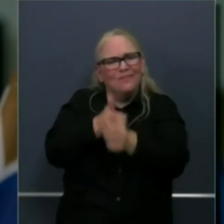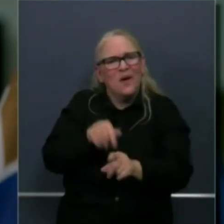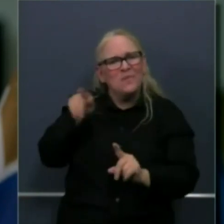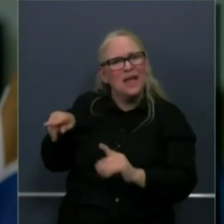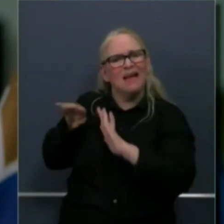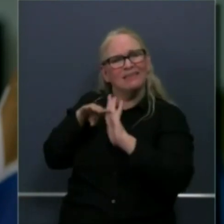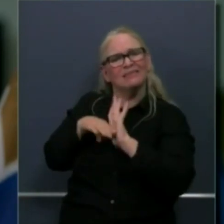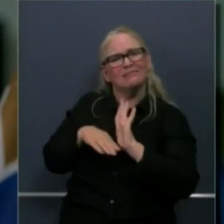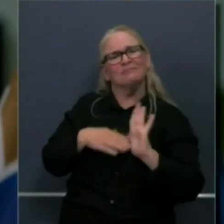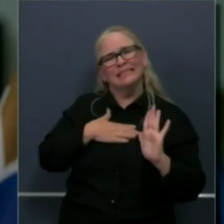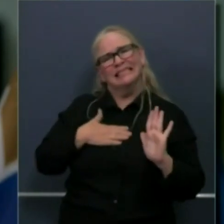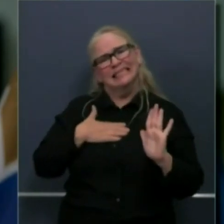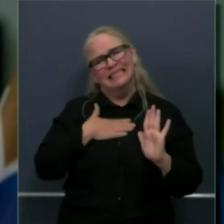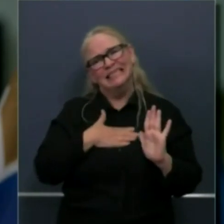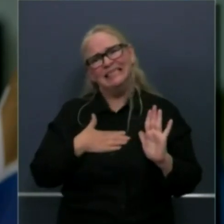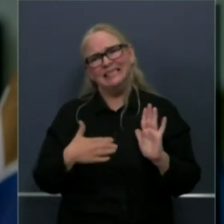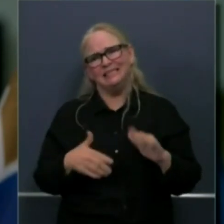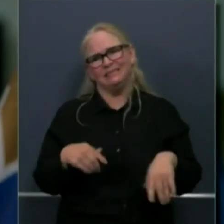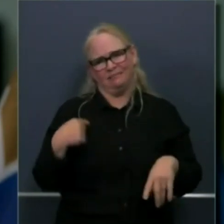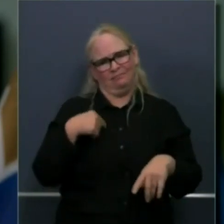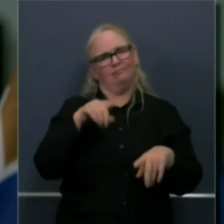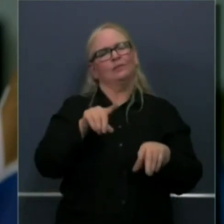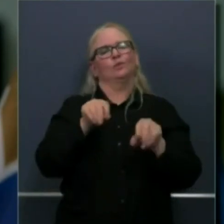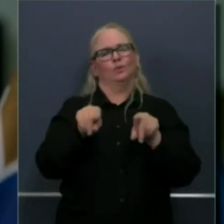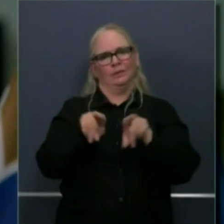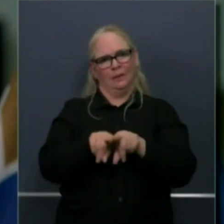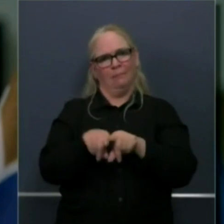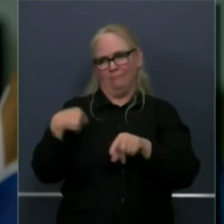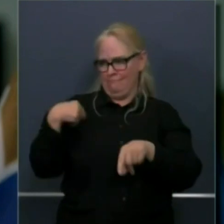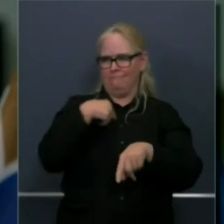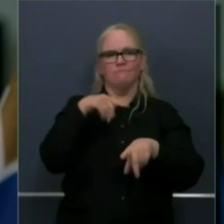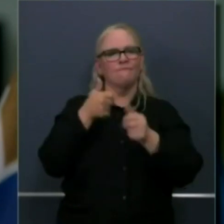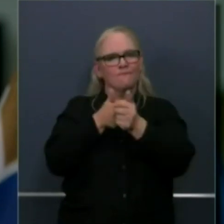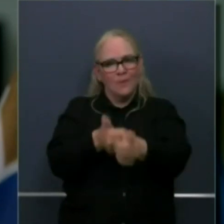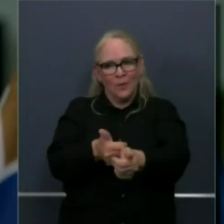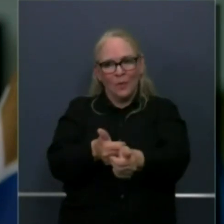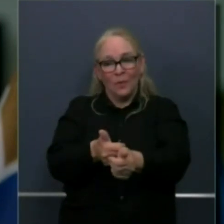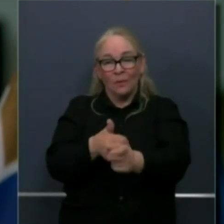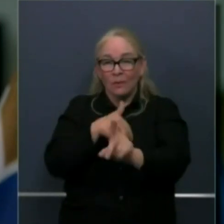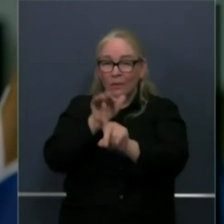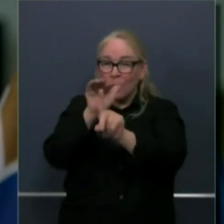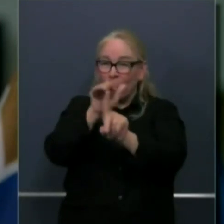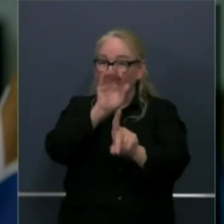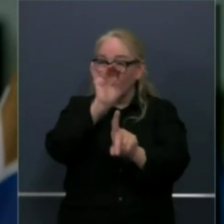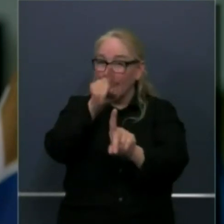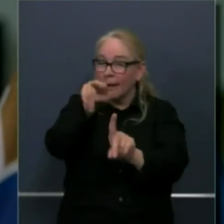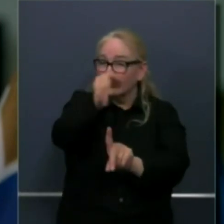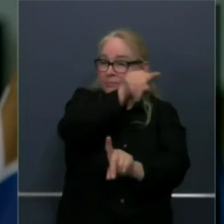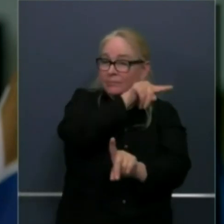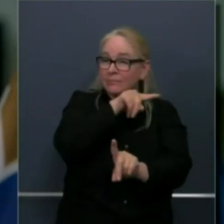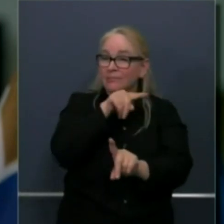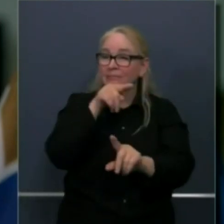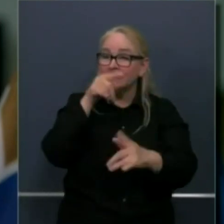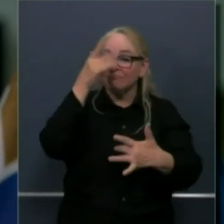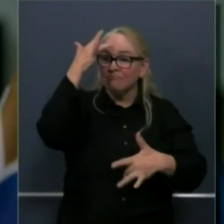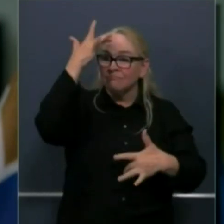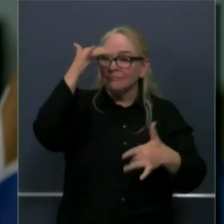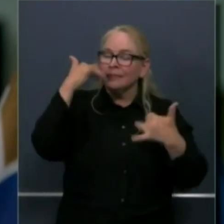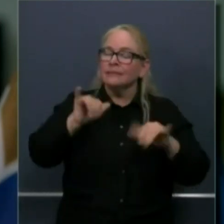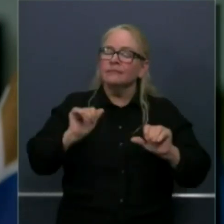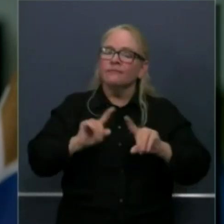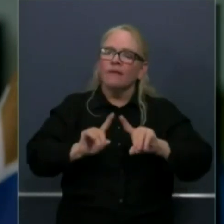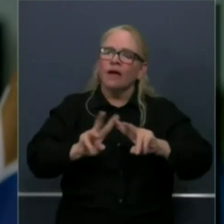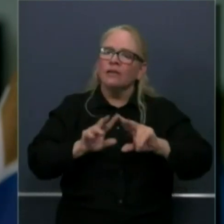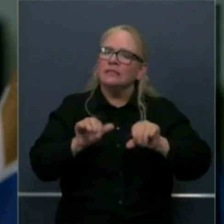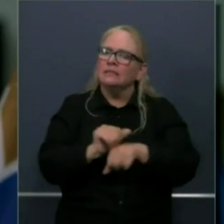do better than you've done to date and so i just want to remind everybody of that this disease is still ubiquitous it's still deadly